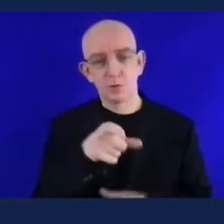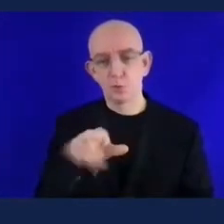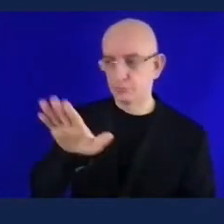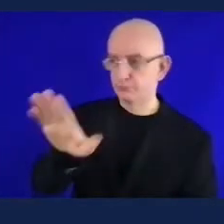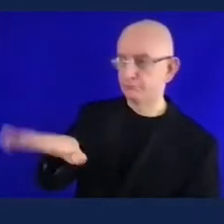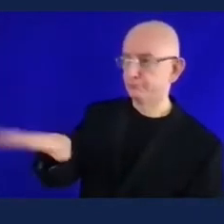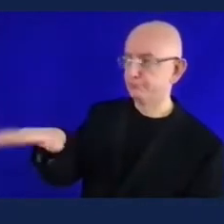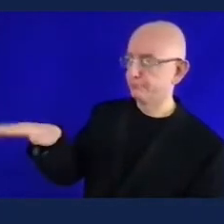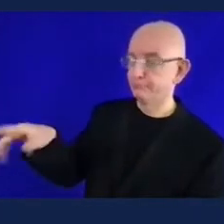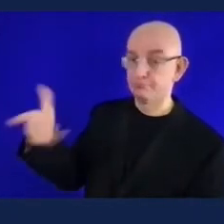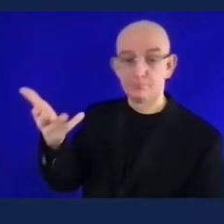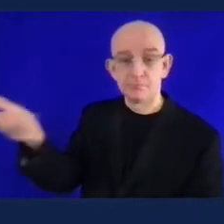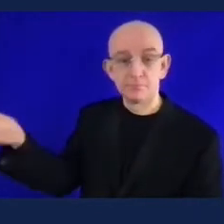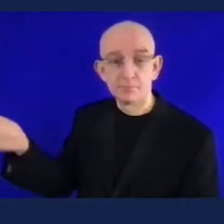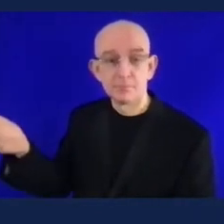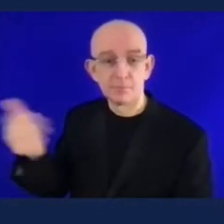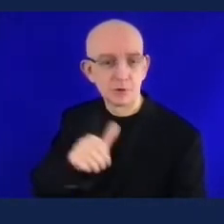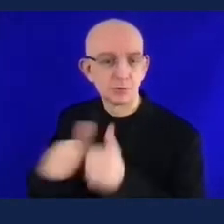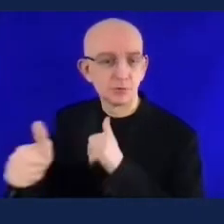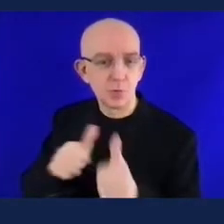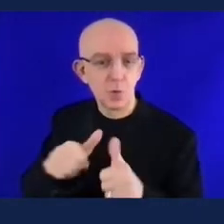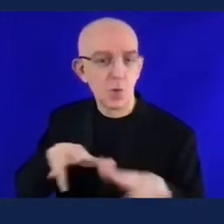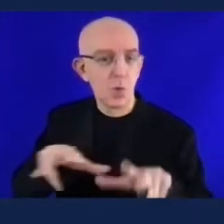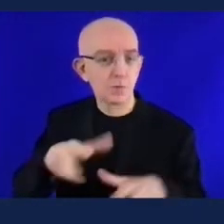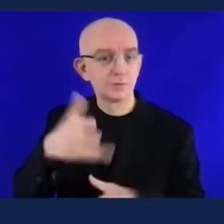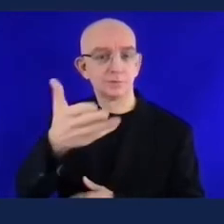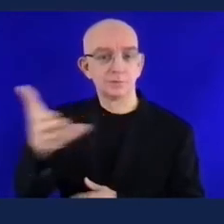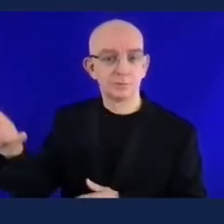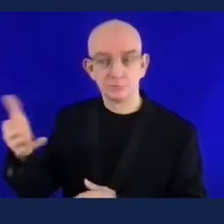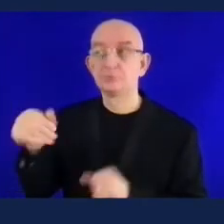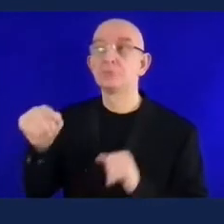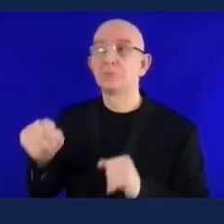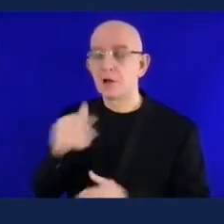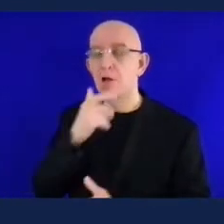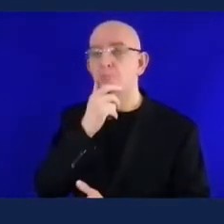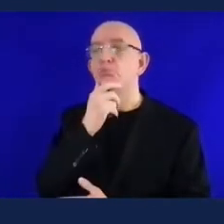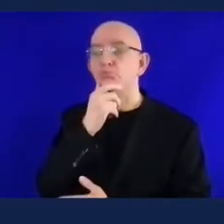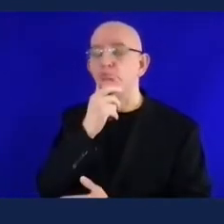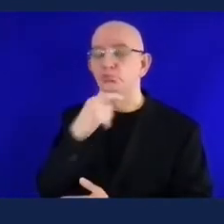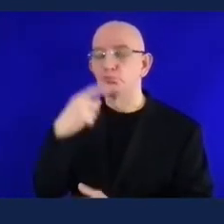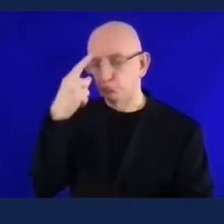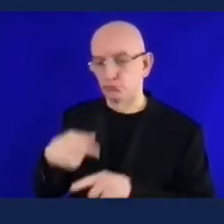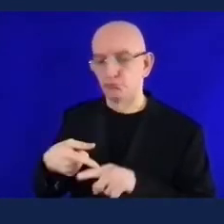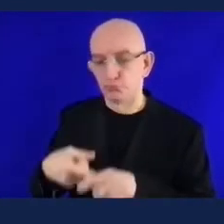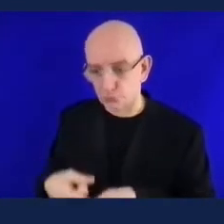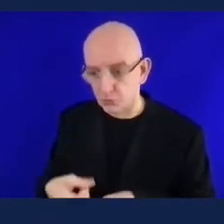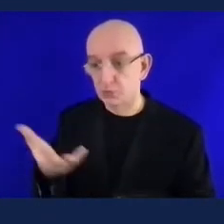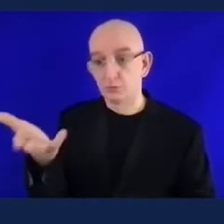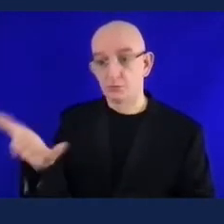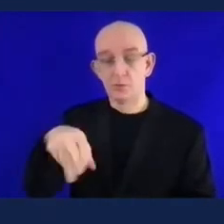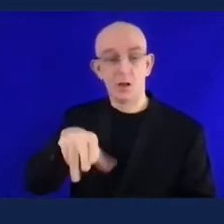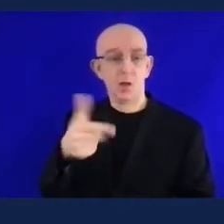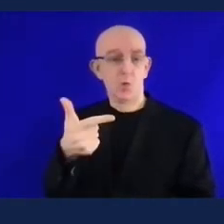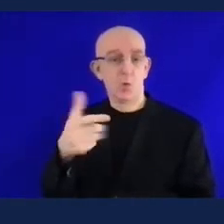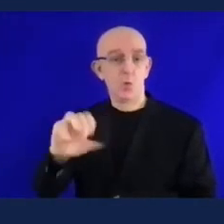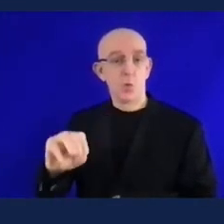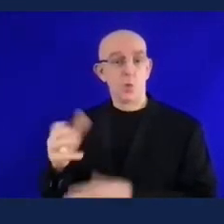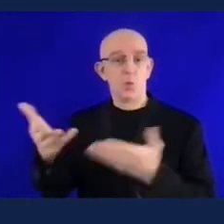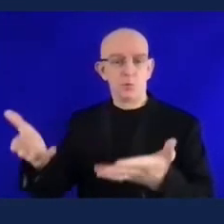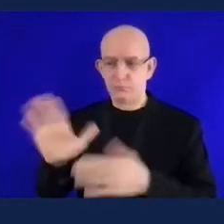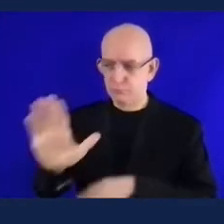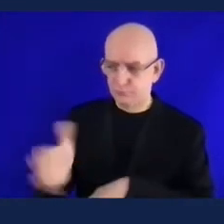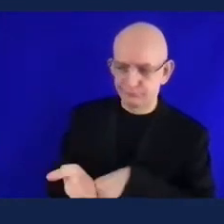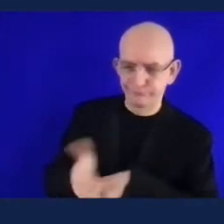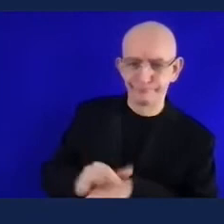programs and really create the impact yeah so they they should reach out initially okay to the relevant ngo